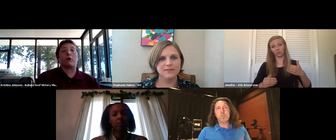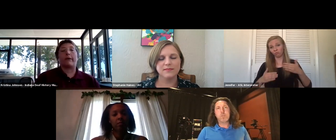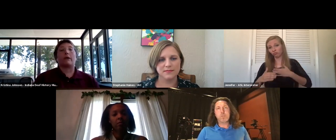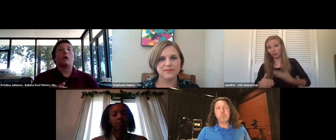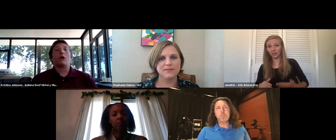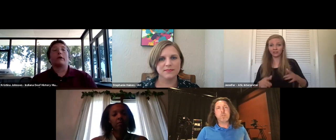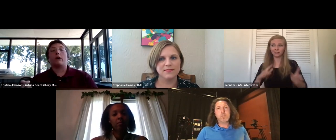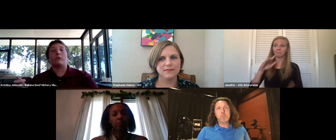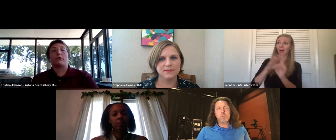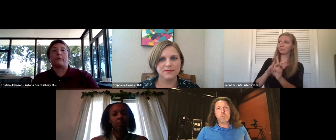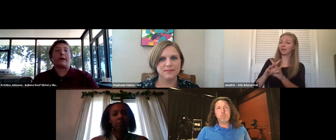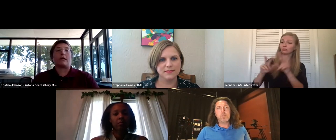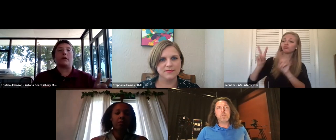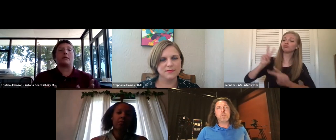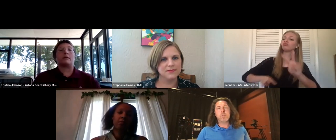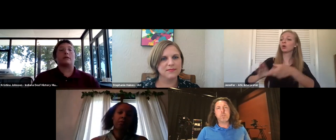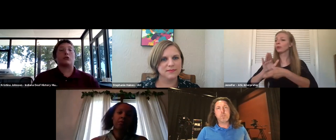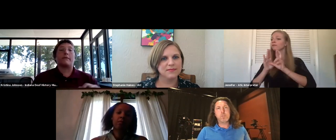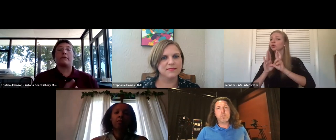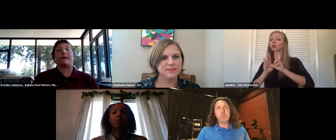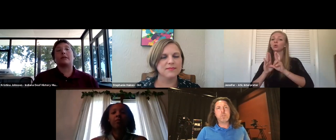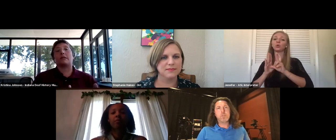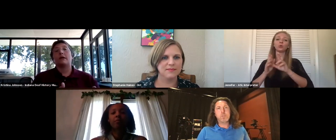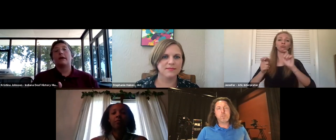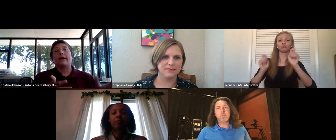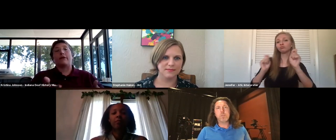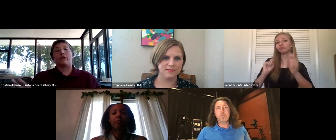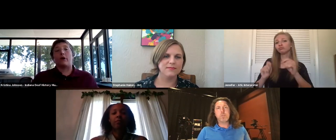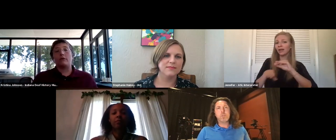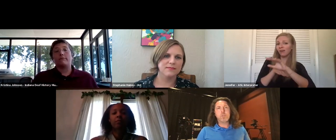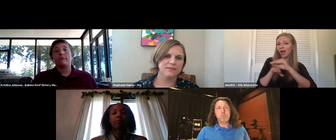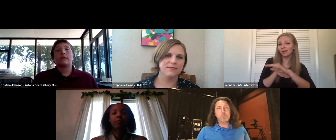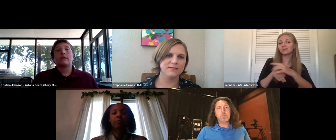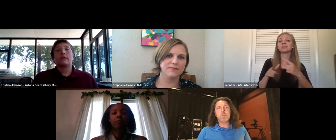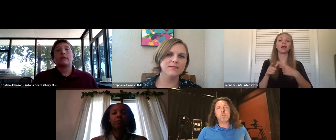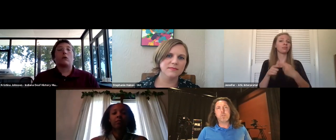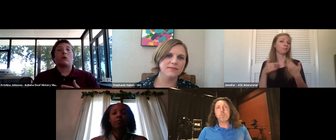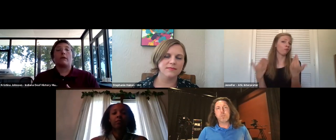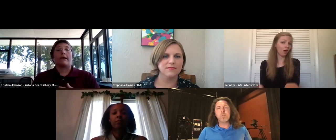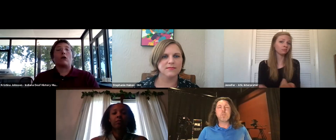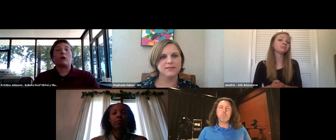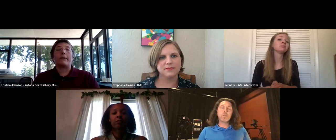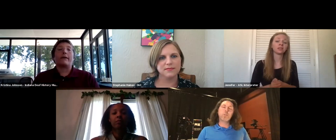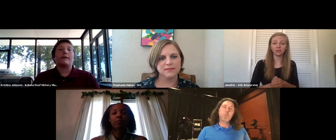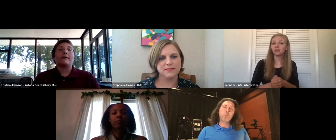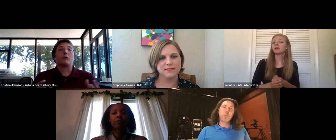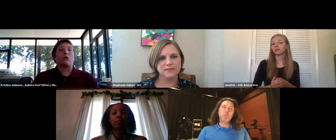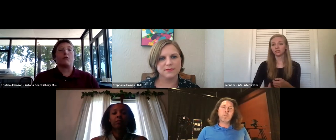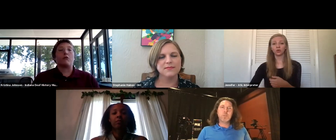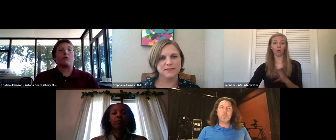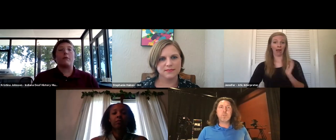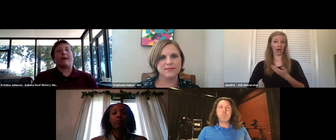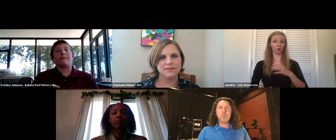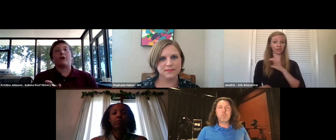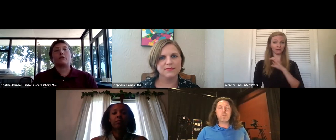look over what they're doing or, you know, review some documents and just give advice and then you're done. Um, or like our committee